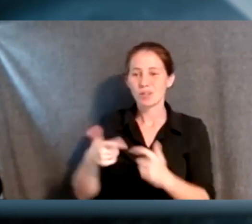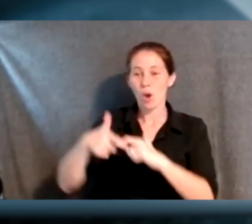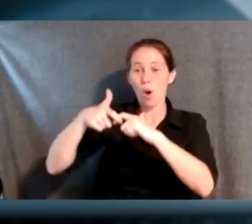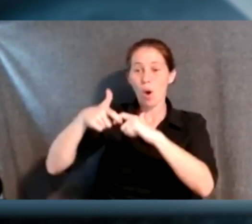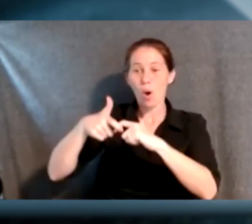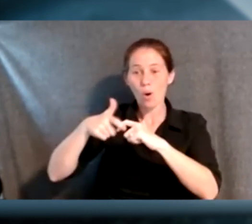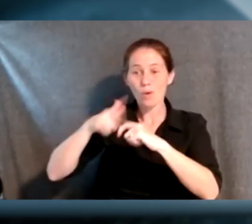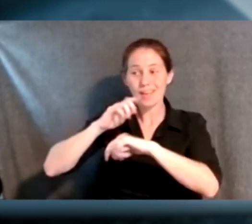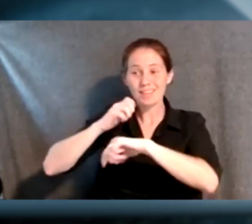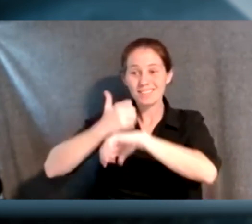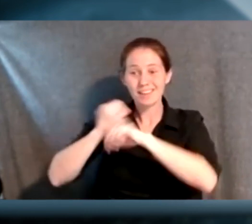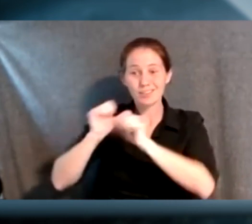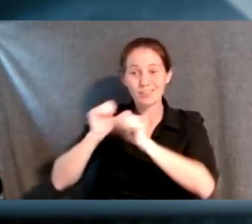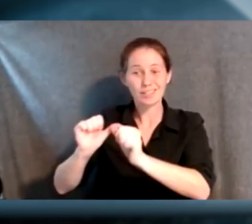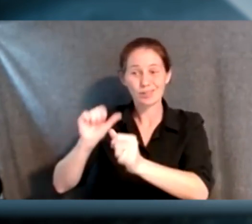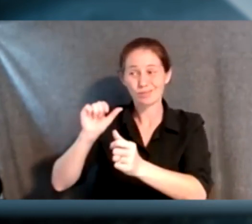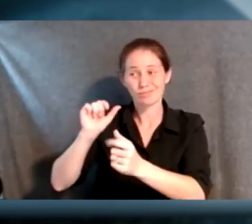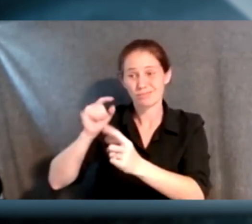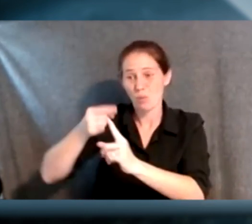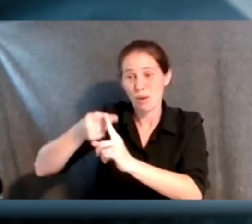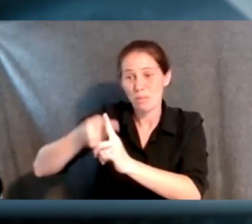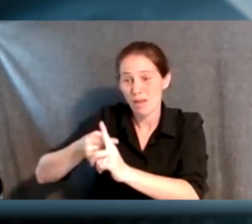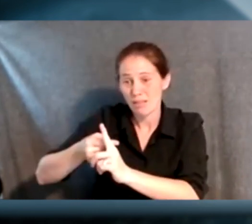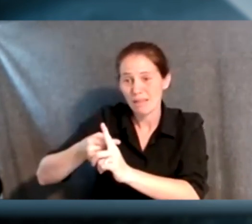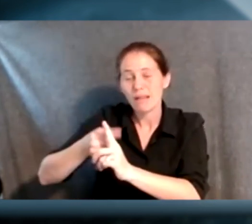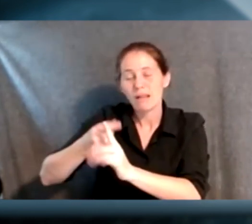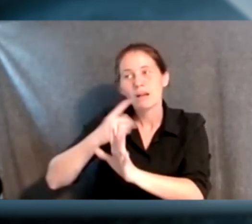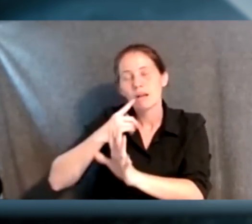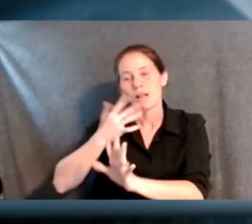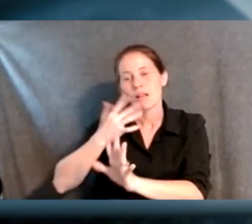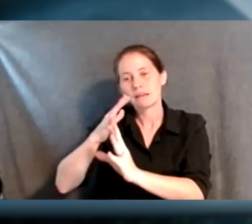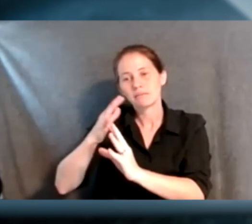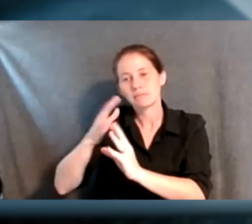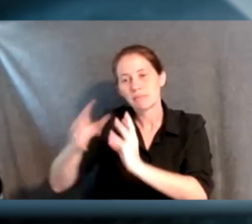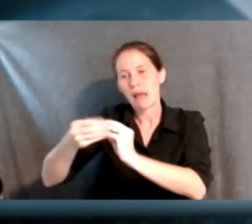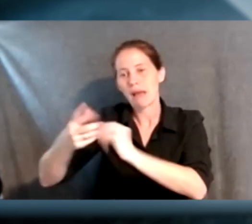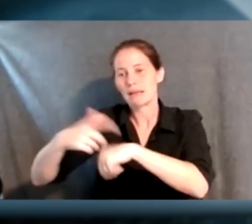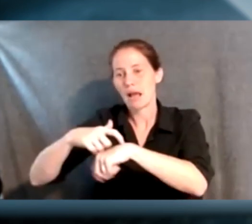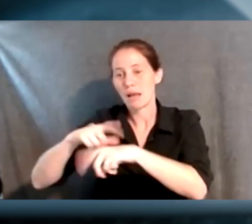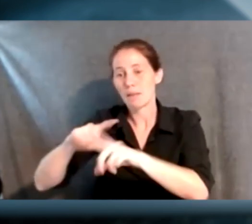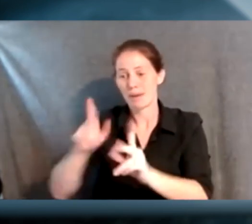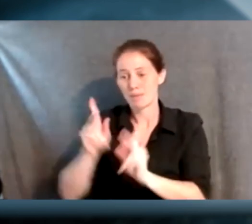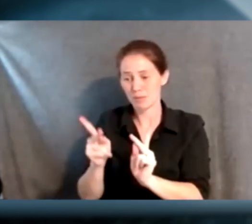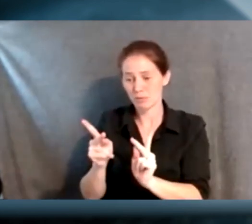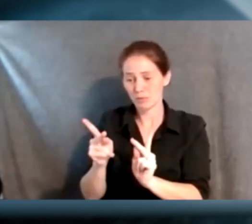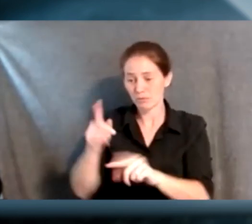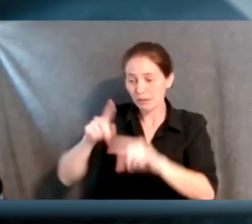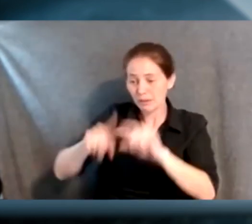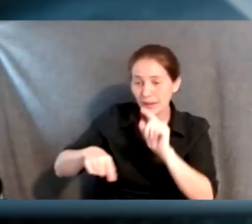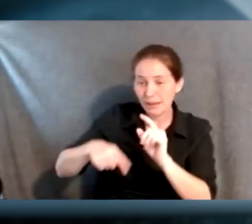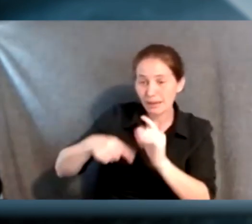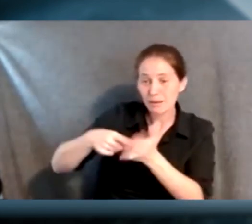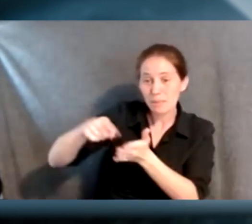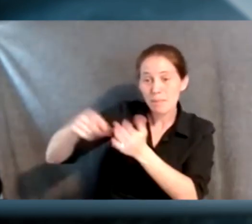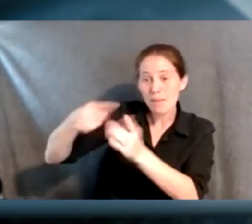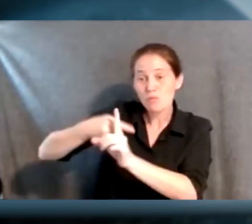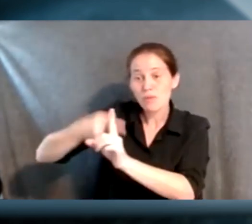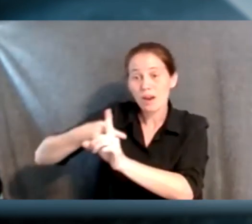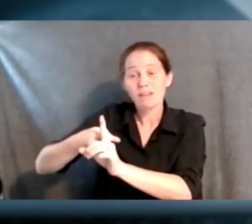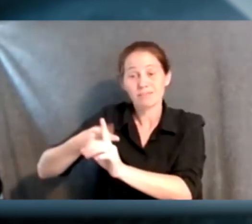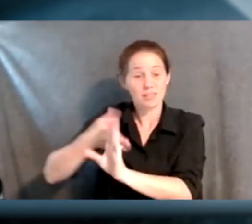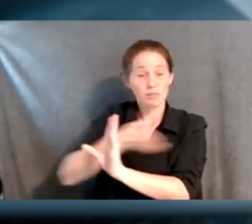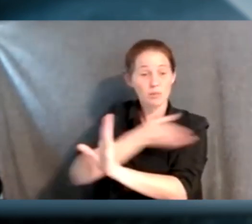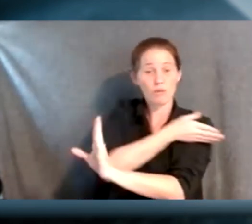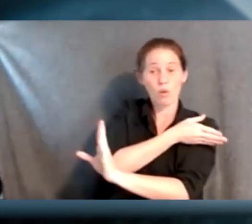moratorium that's only set to last for another month that was luckily extended, but with people, you know, not being able to pay rent right now,